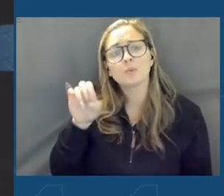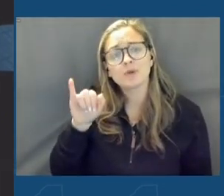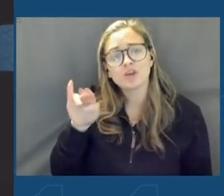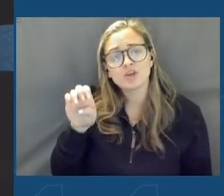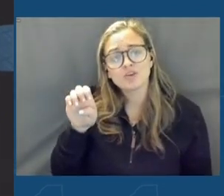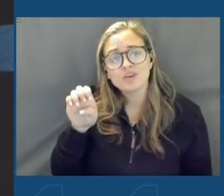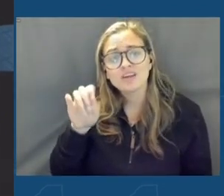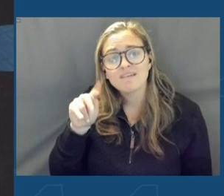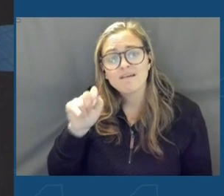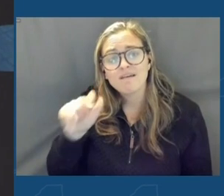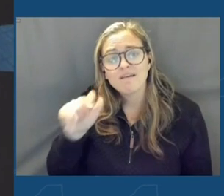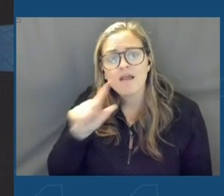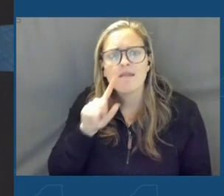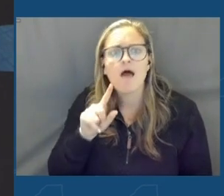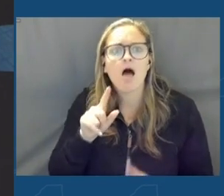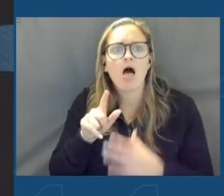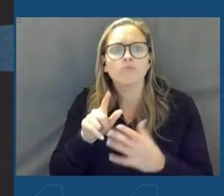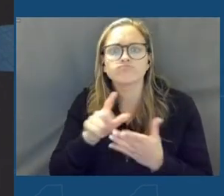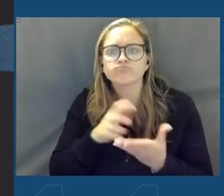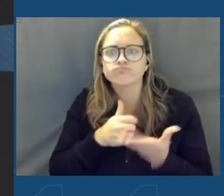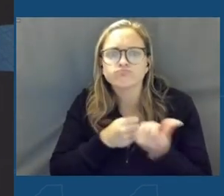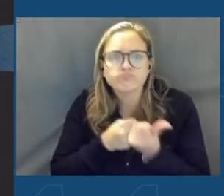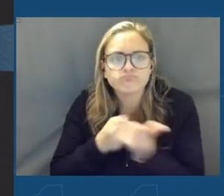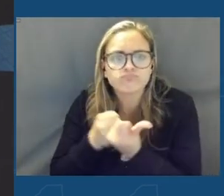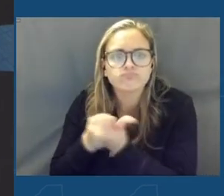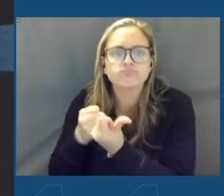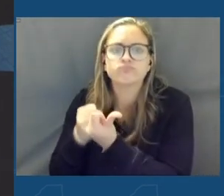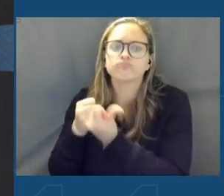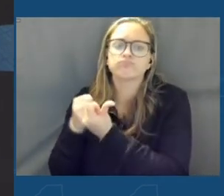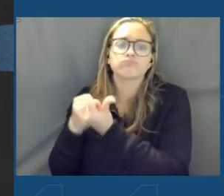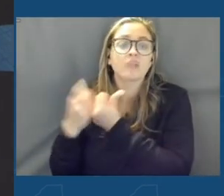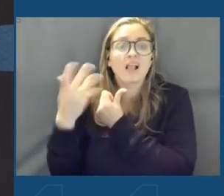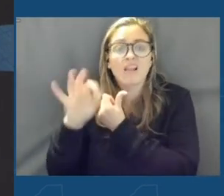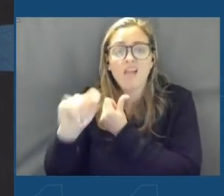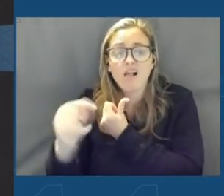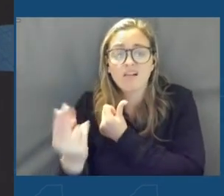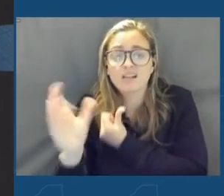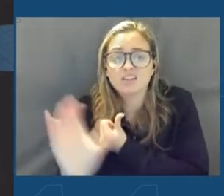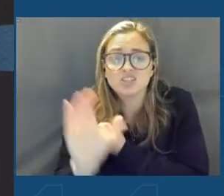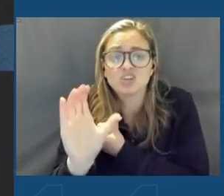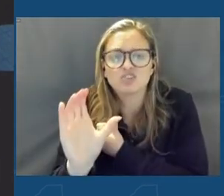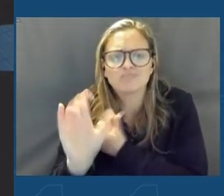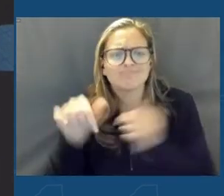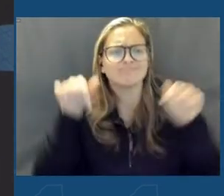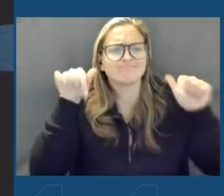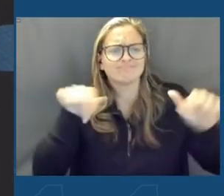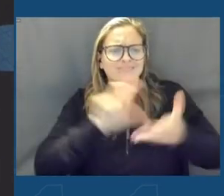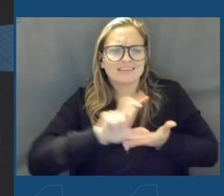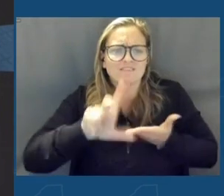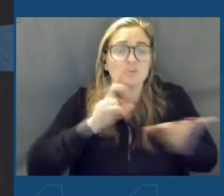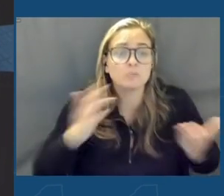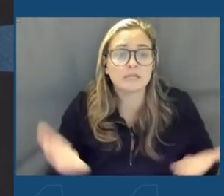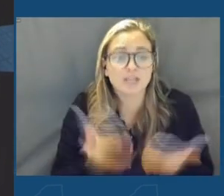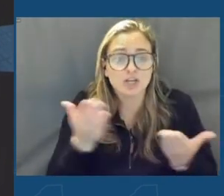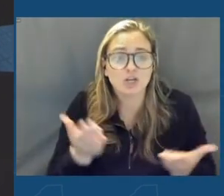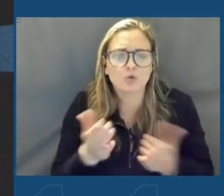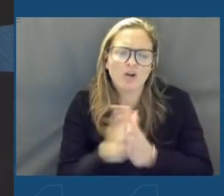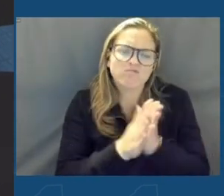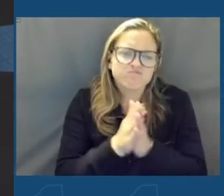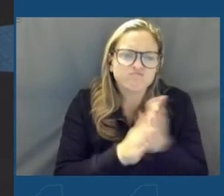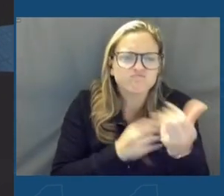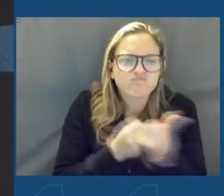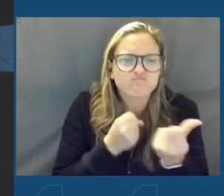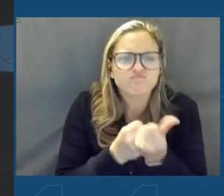explosive prosperity and jobs in the 19th century, in so will these investments fuel explosive